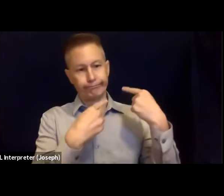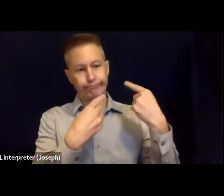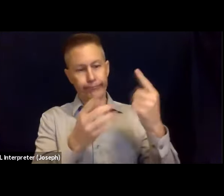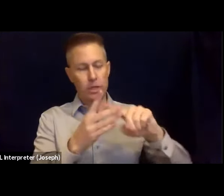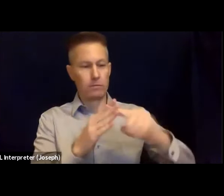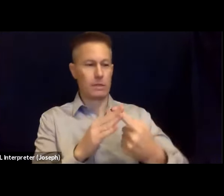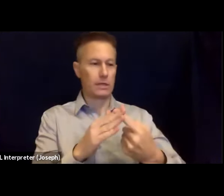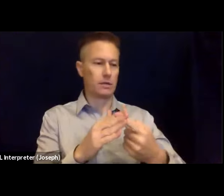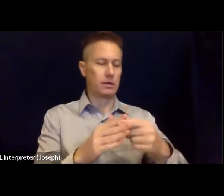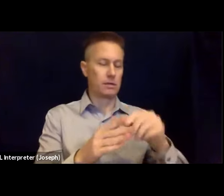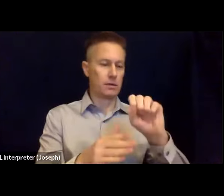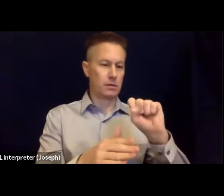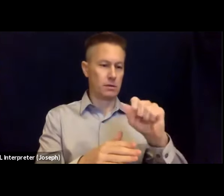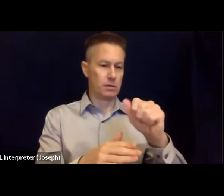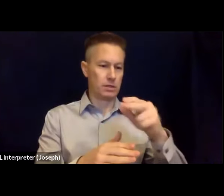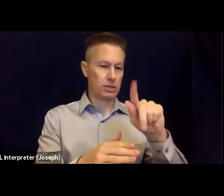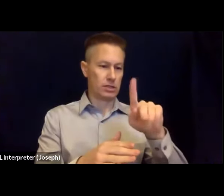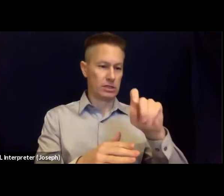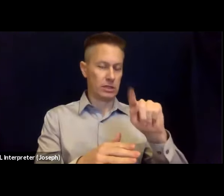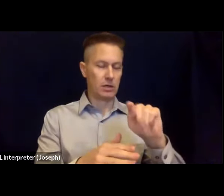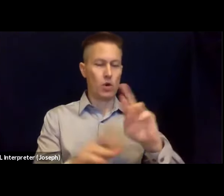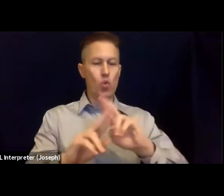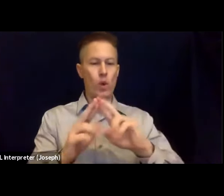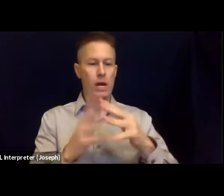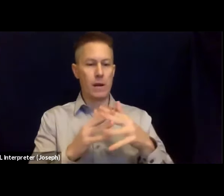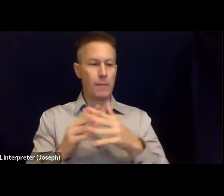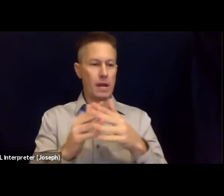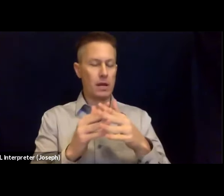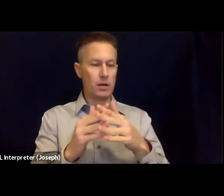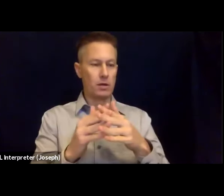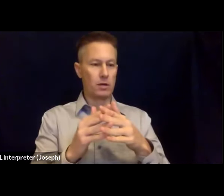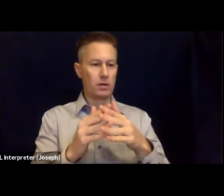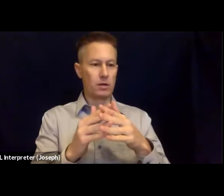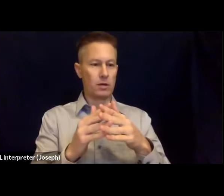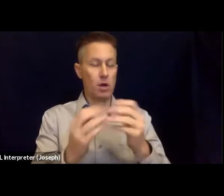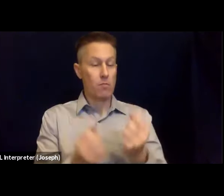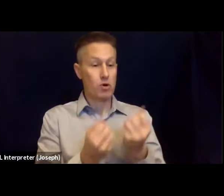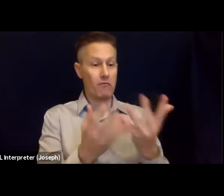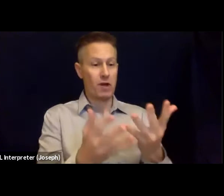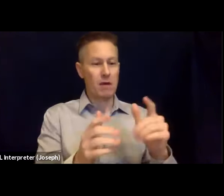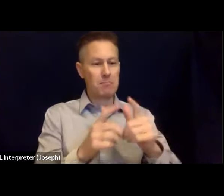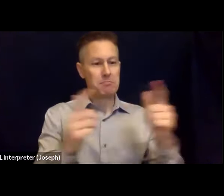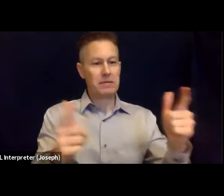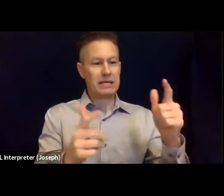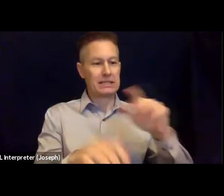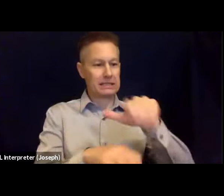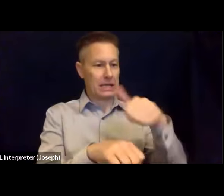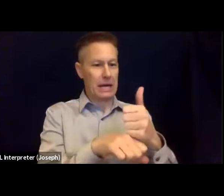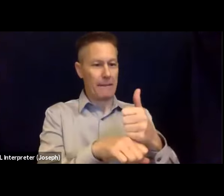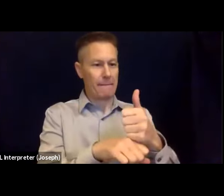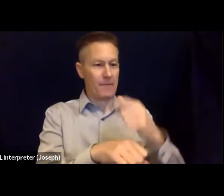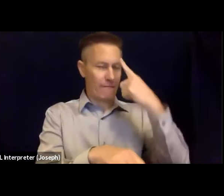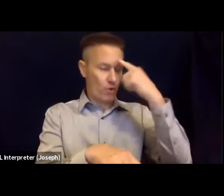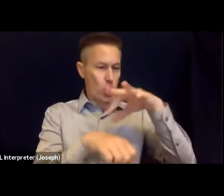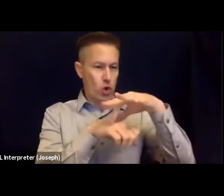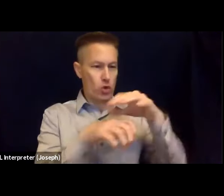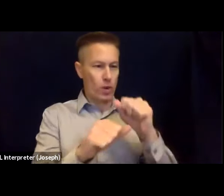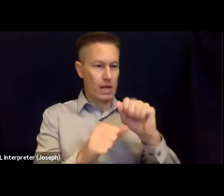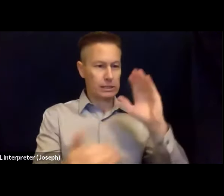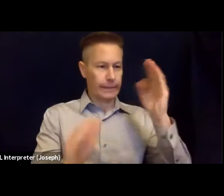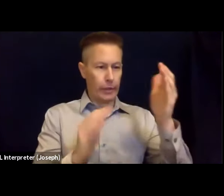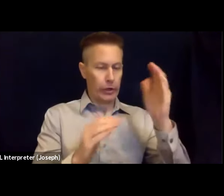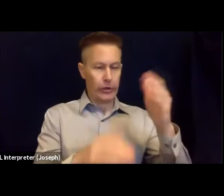ShakeOut, Ready America has provided a big shaker set up like this early morning, usually when we've been together live,